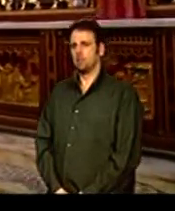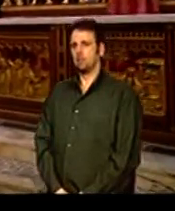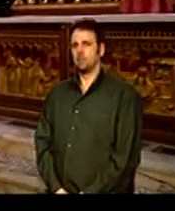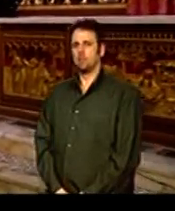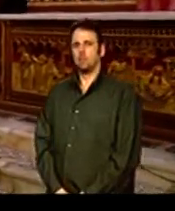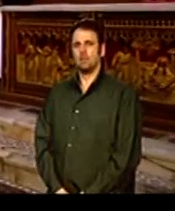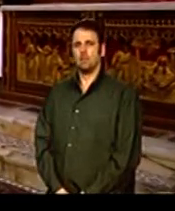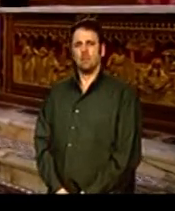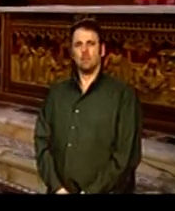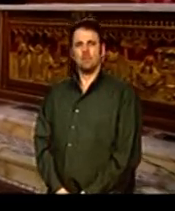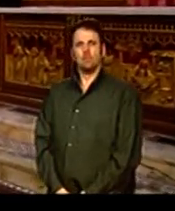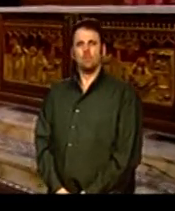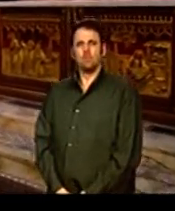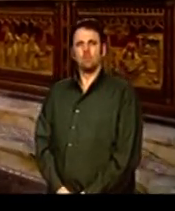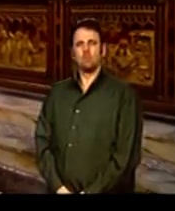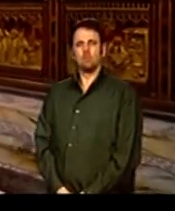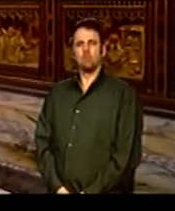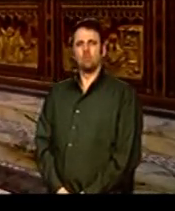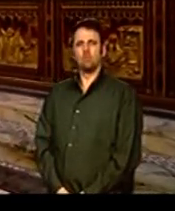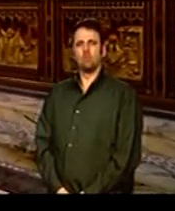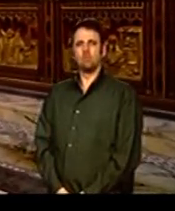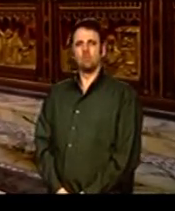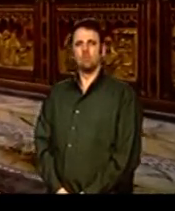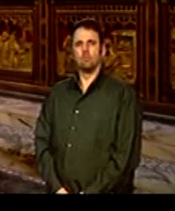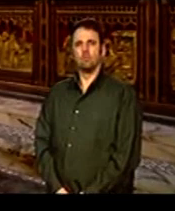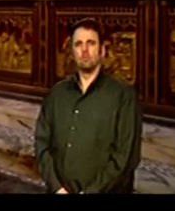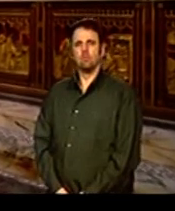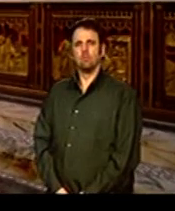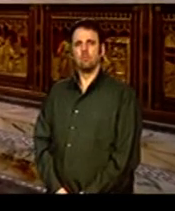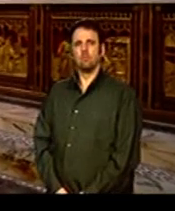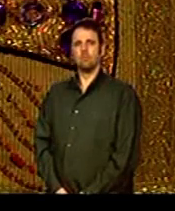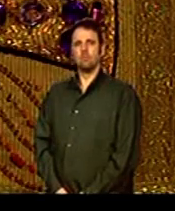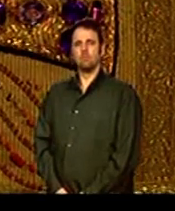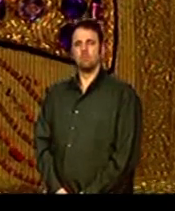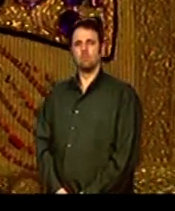of Europe, but for the sake of high Anglican devotion.